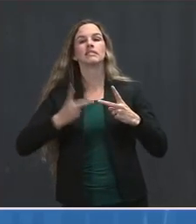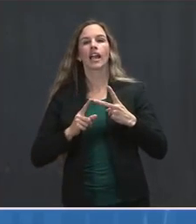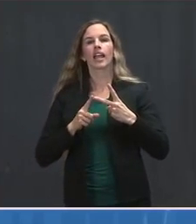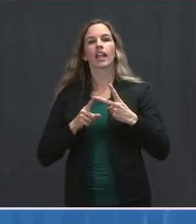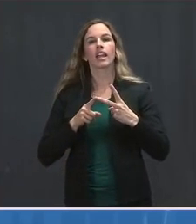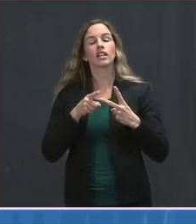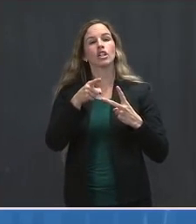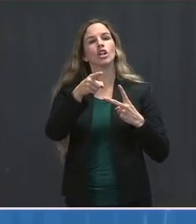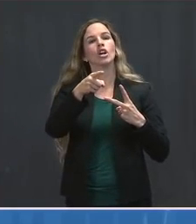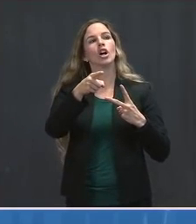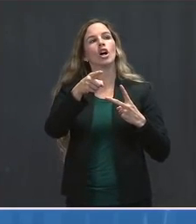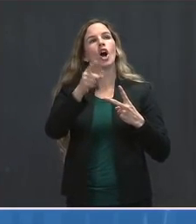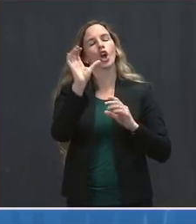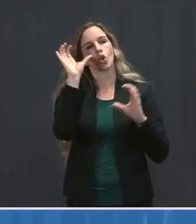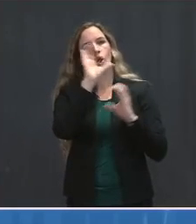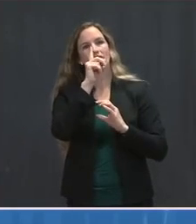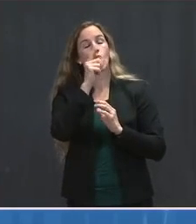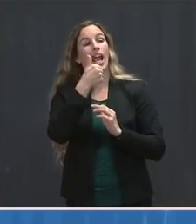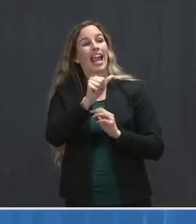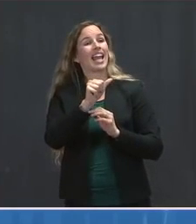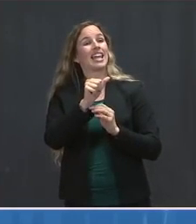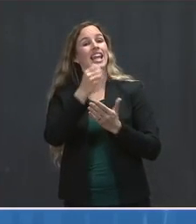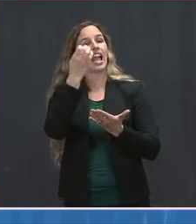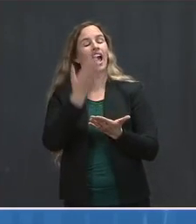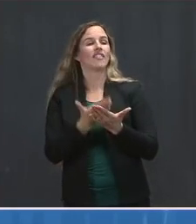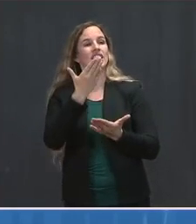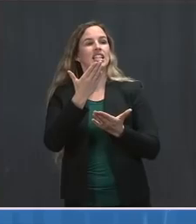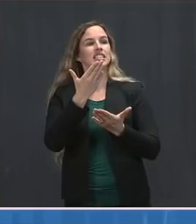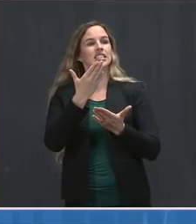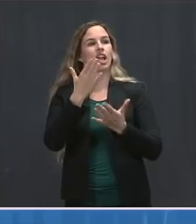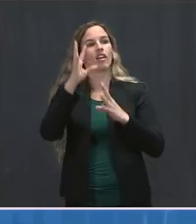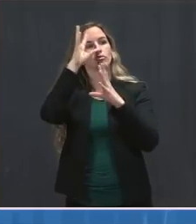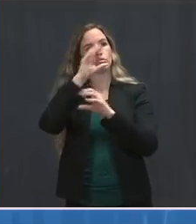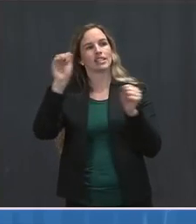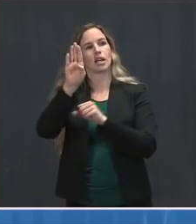have you seen any evidence of the impact of President Biden's mask orders?